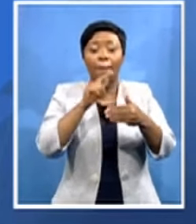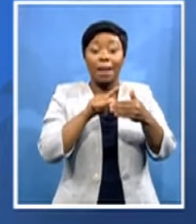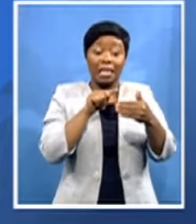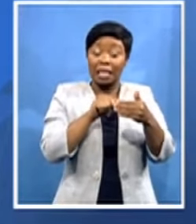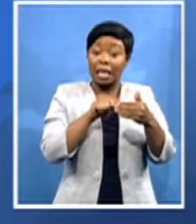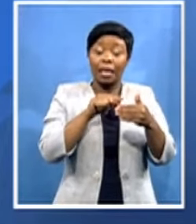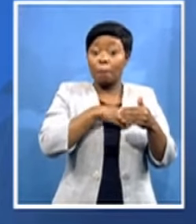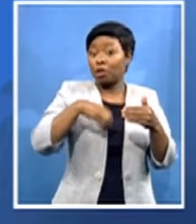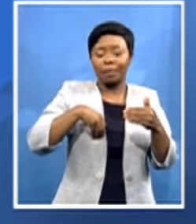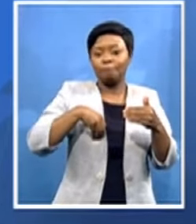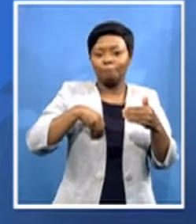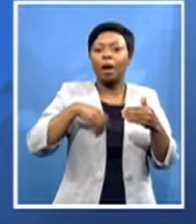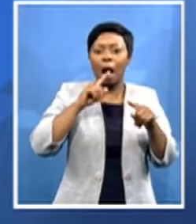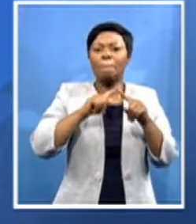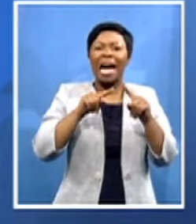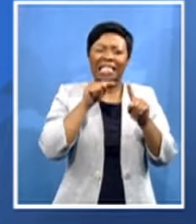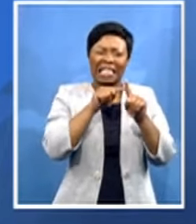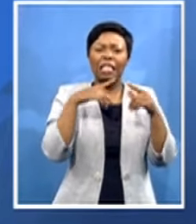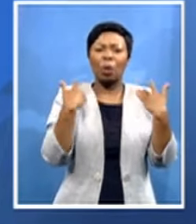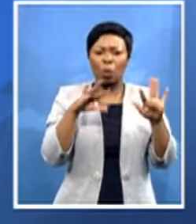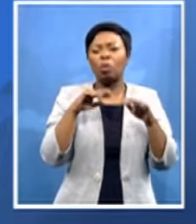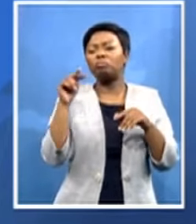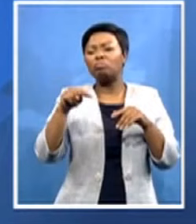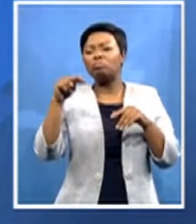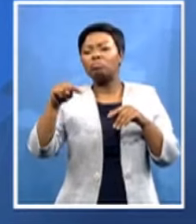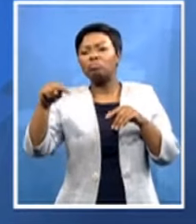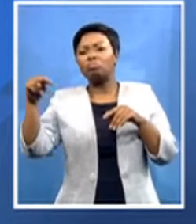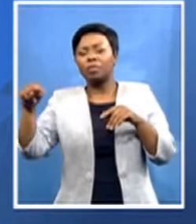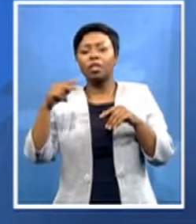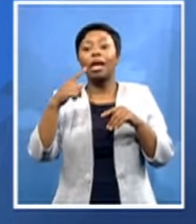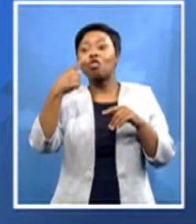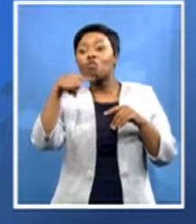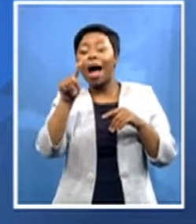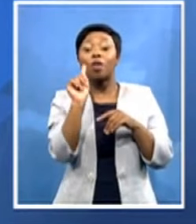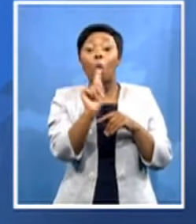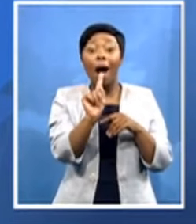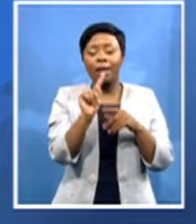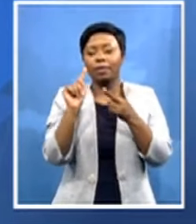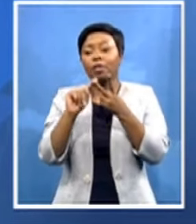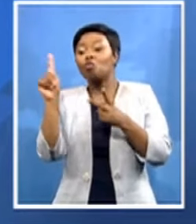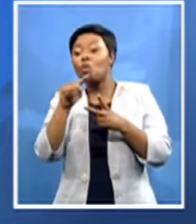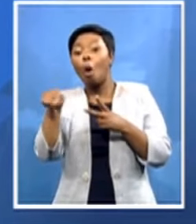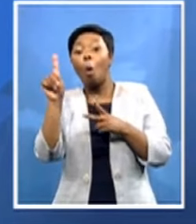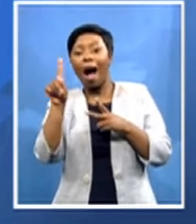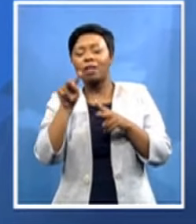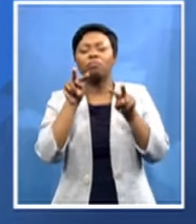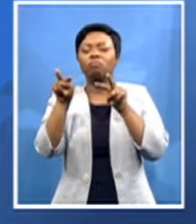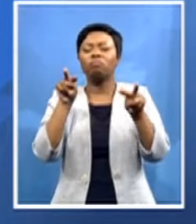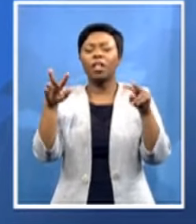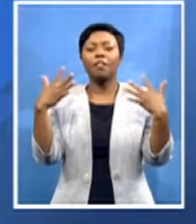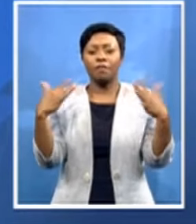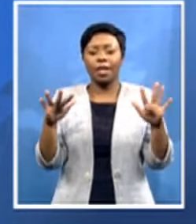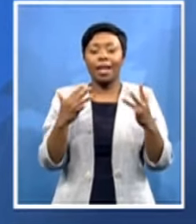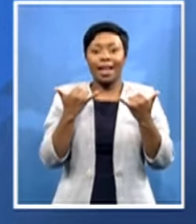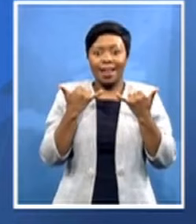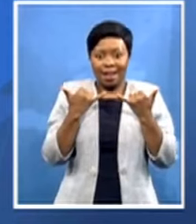uh is right and what is wrong and he is in the right position now to correct